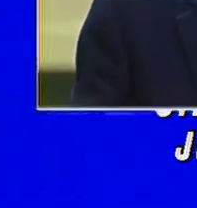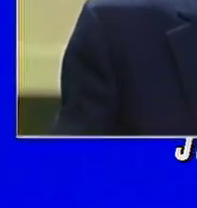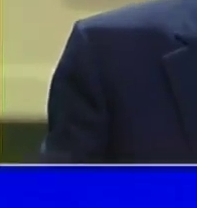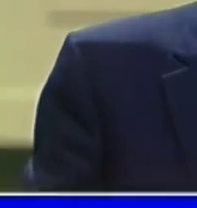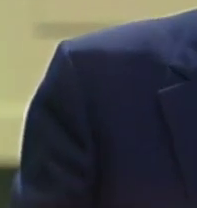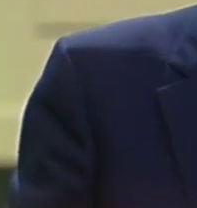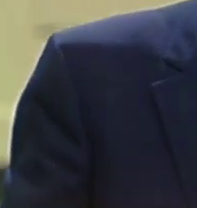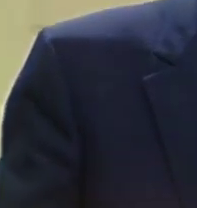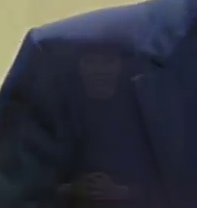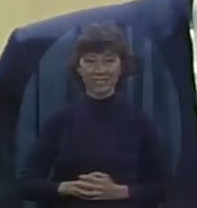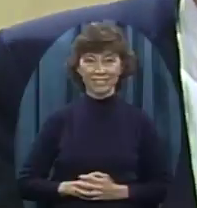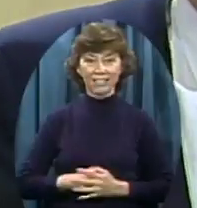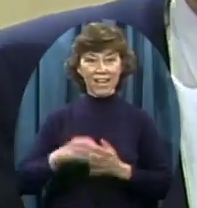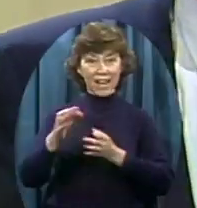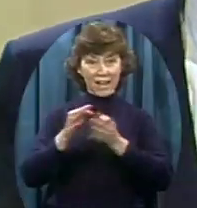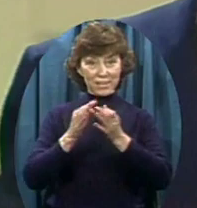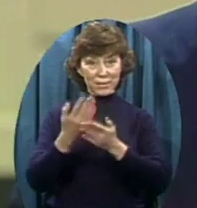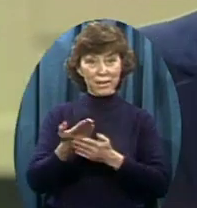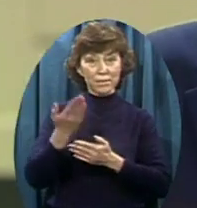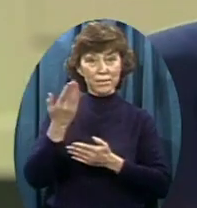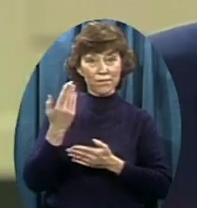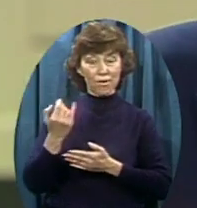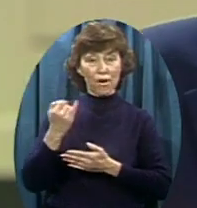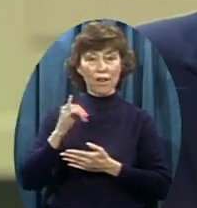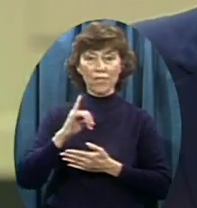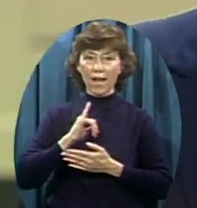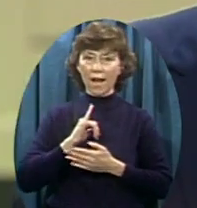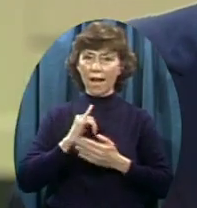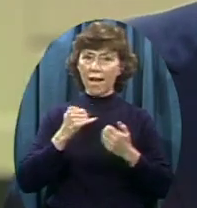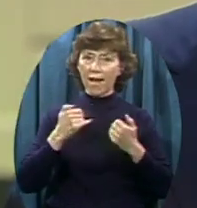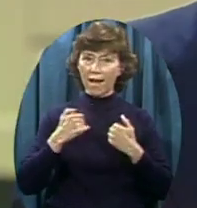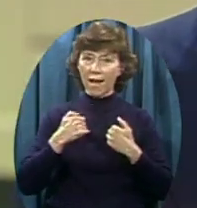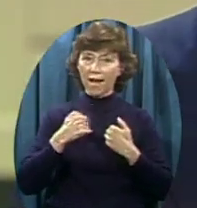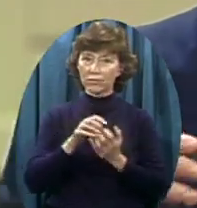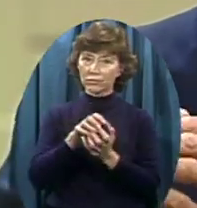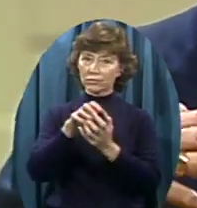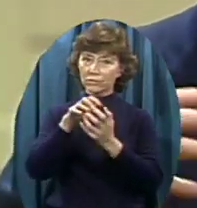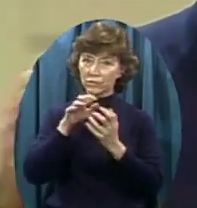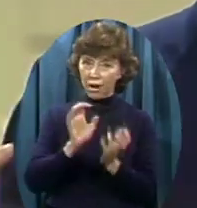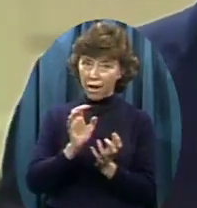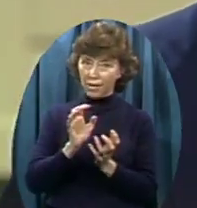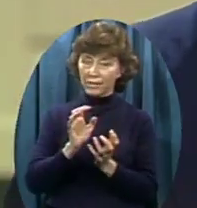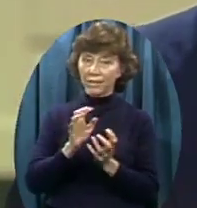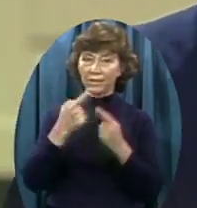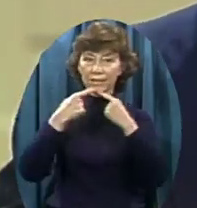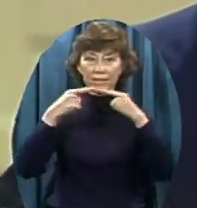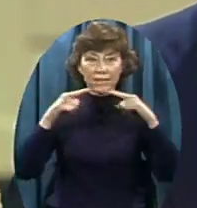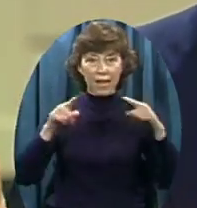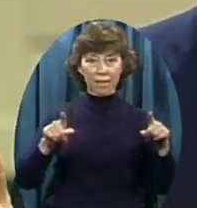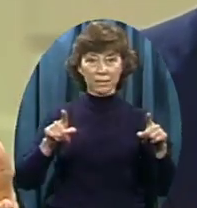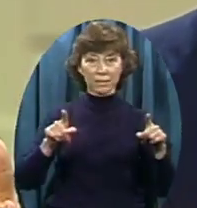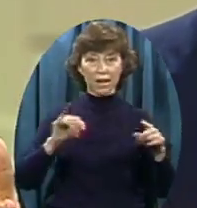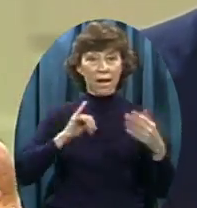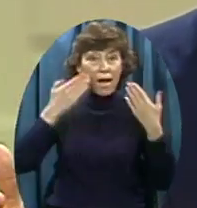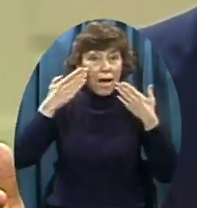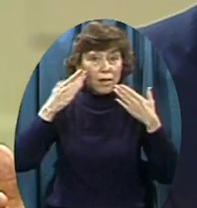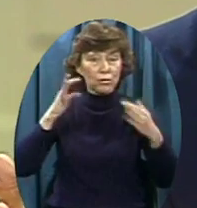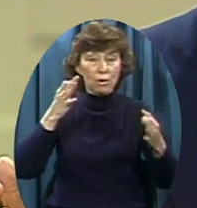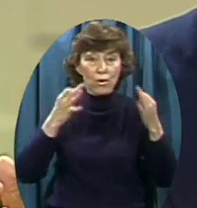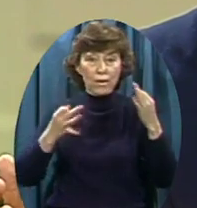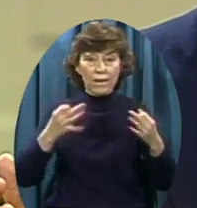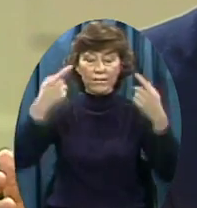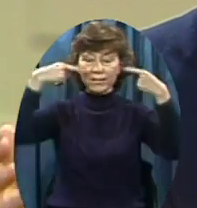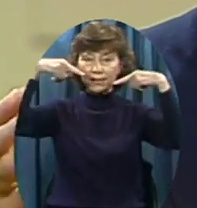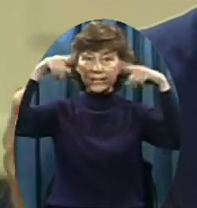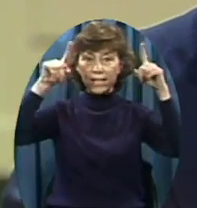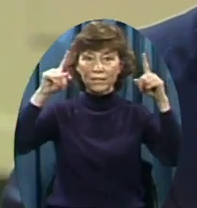I told you as we came on the air I had a shocking announcement to make In view of the fact that I do not know Whether we made the $10 million goal of last